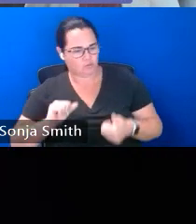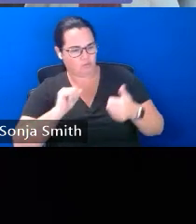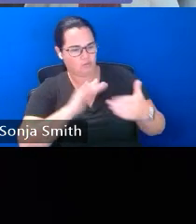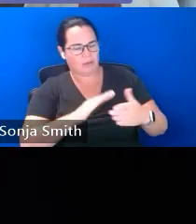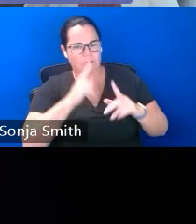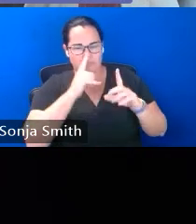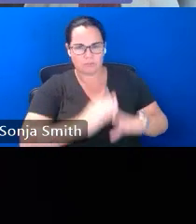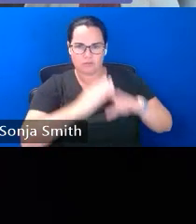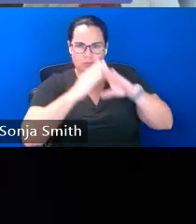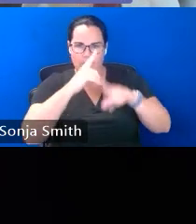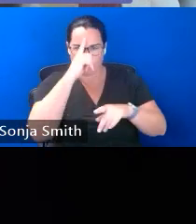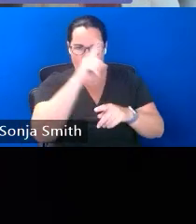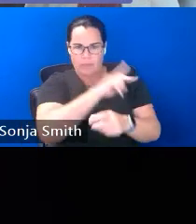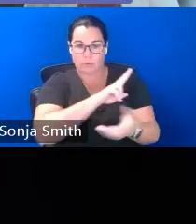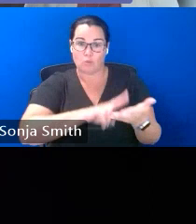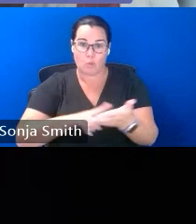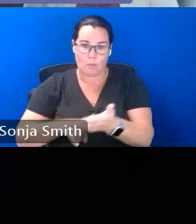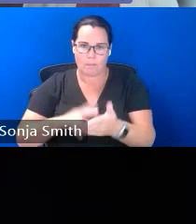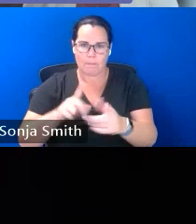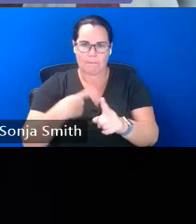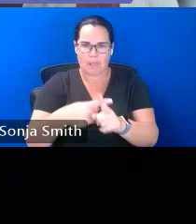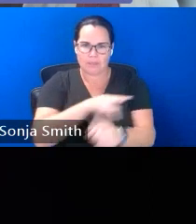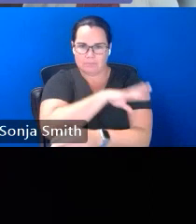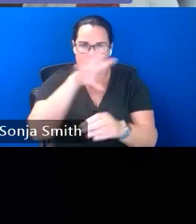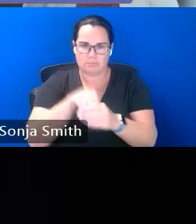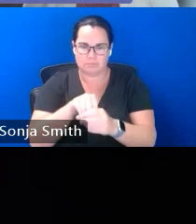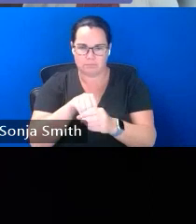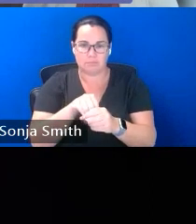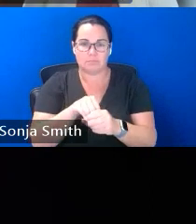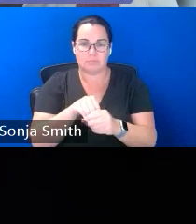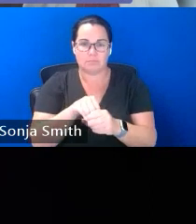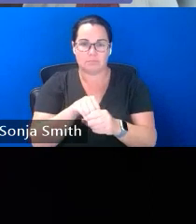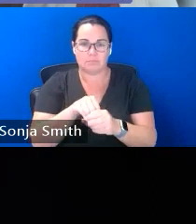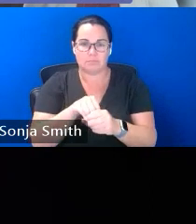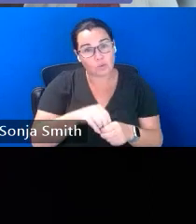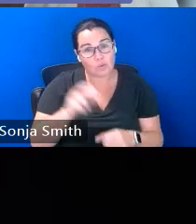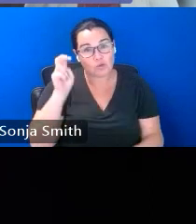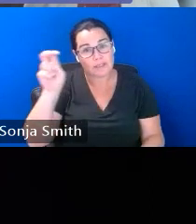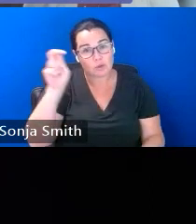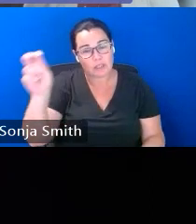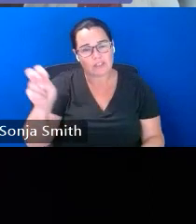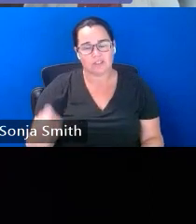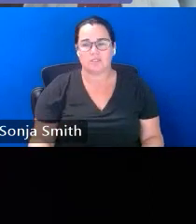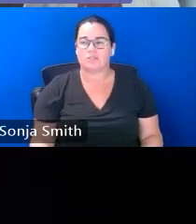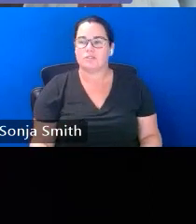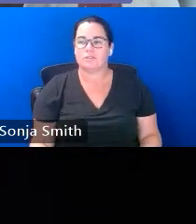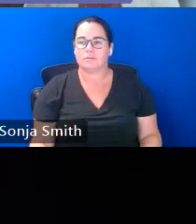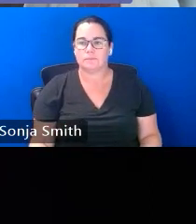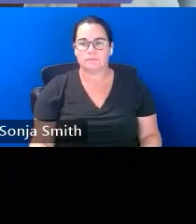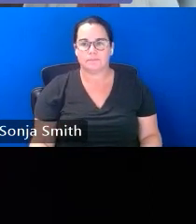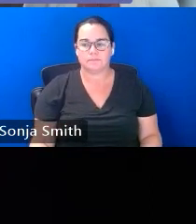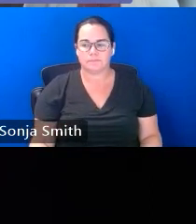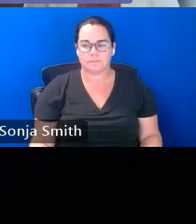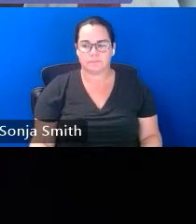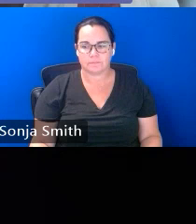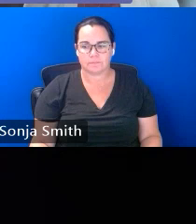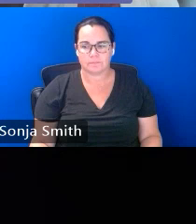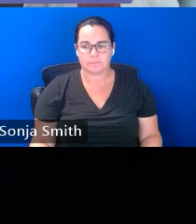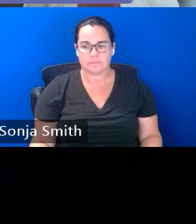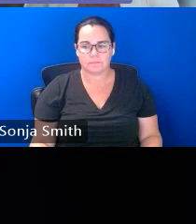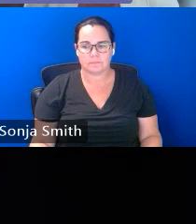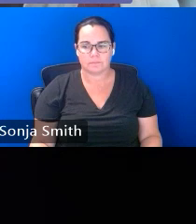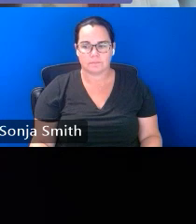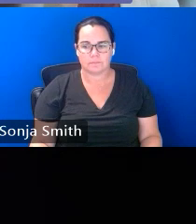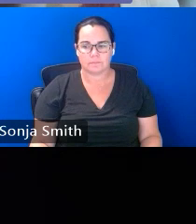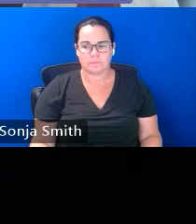and their participation and that includes transportation so again looking at that nighttime residents first and